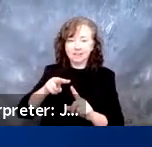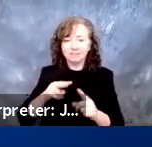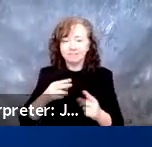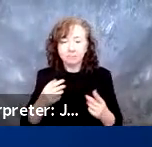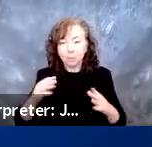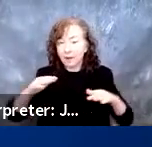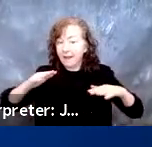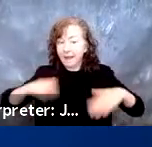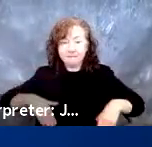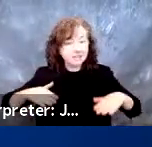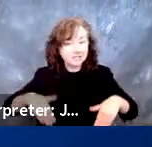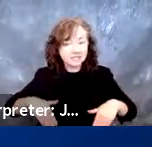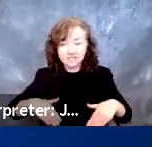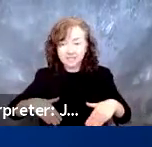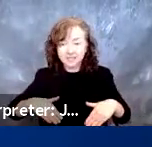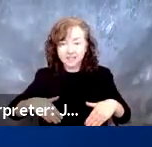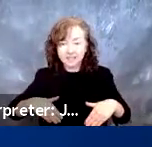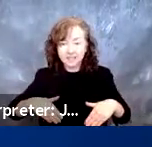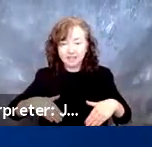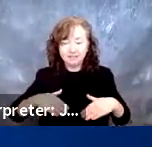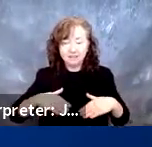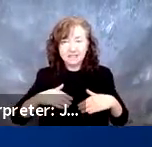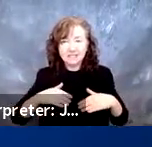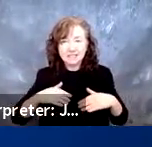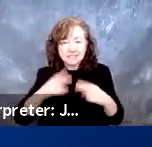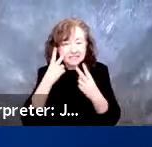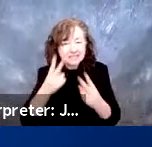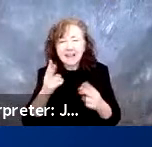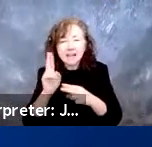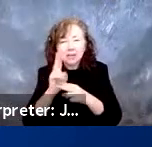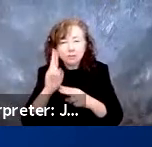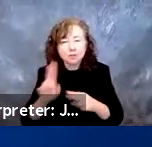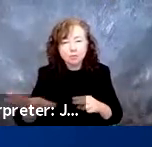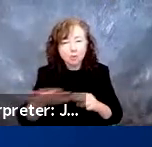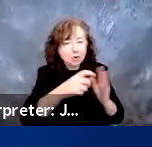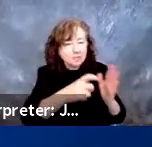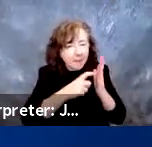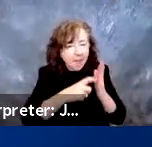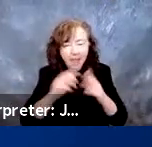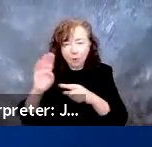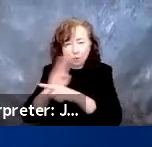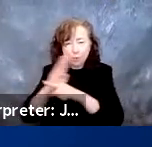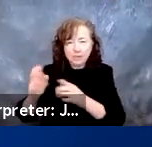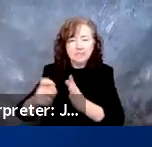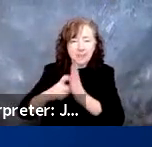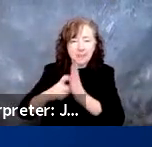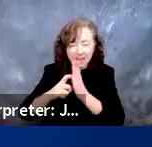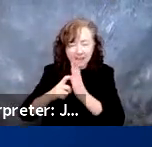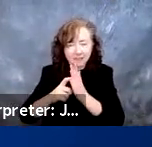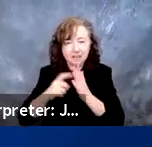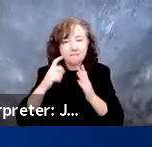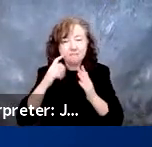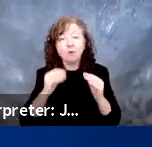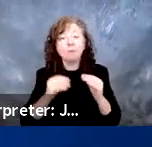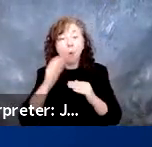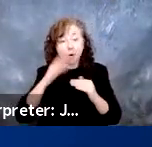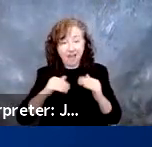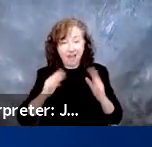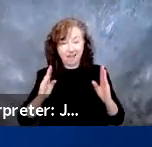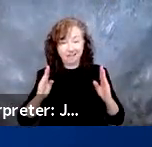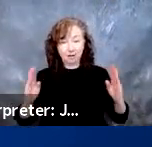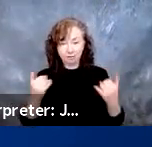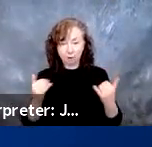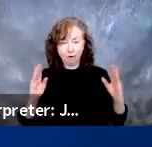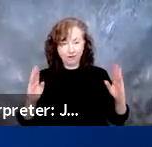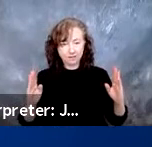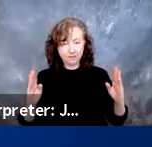had any, you know, I'd say consumer demand or even commercial demand wider than the current prescribed. I guess